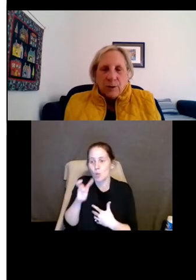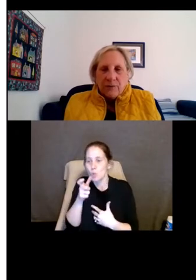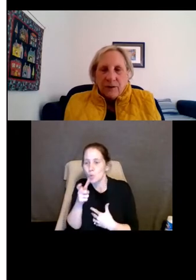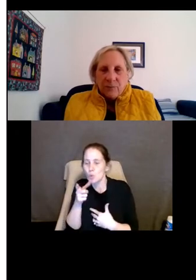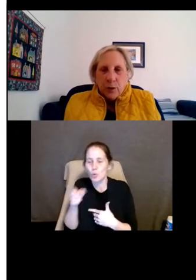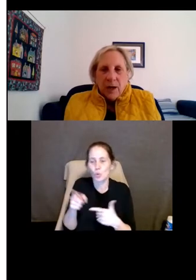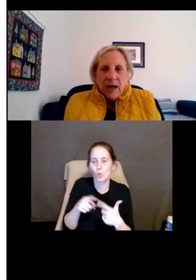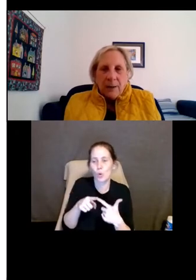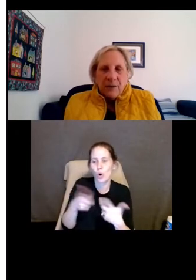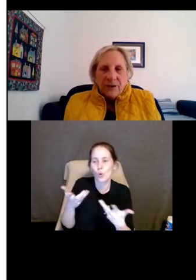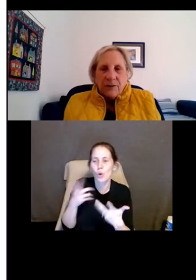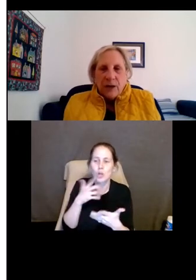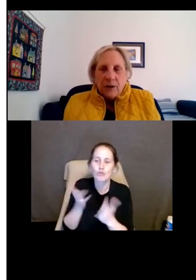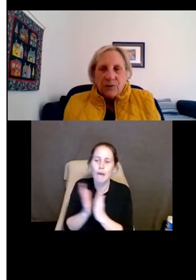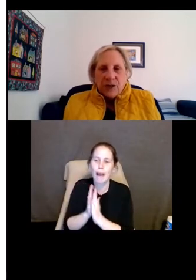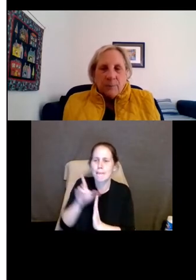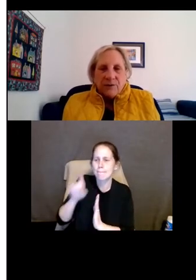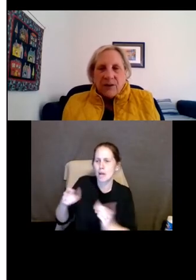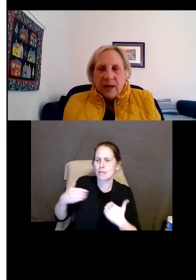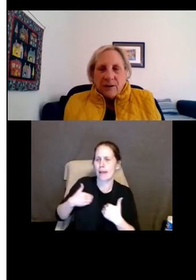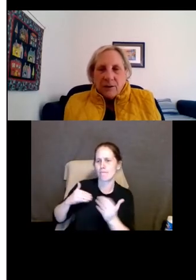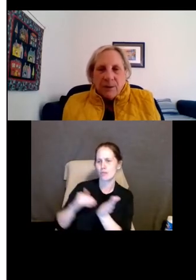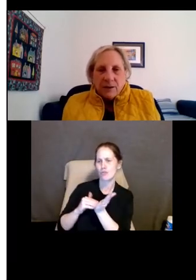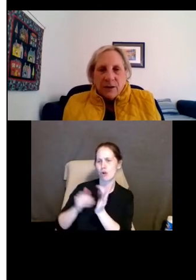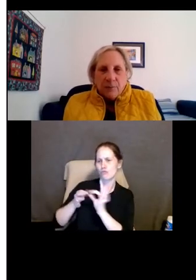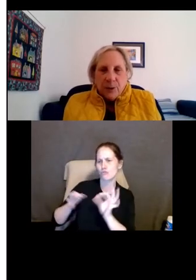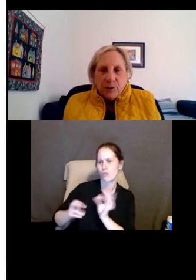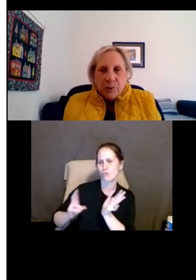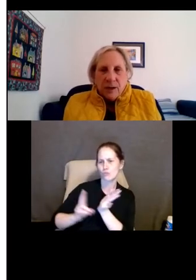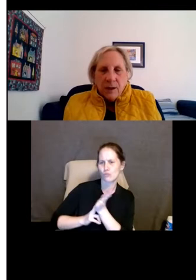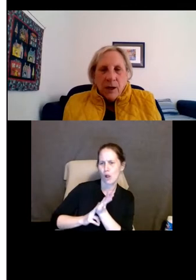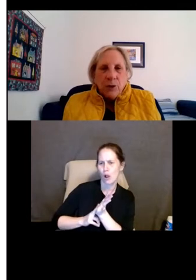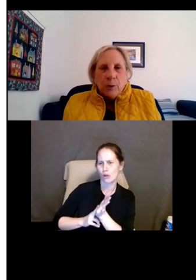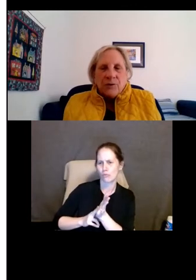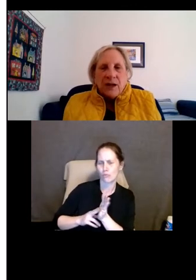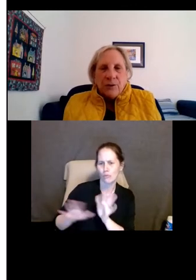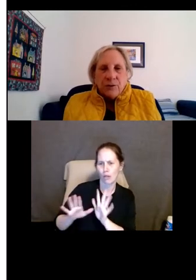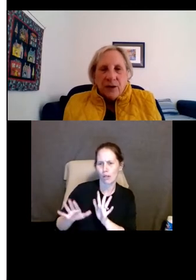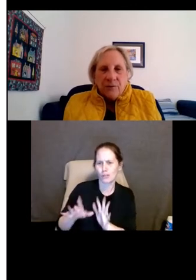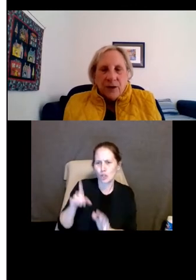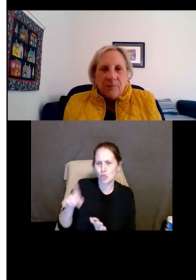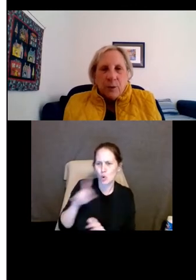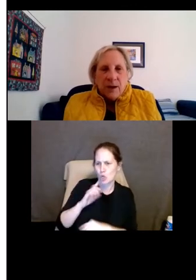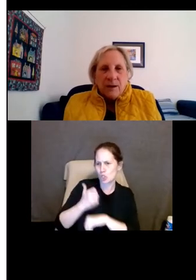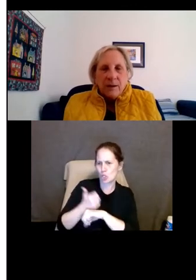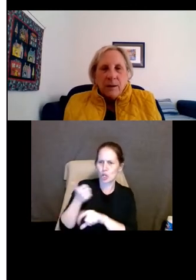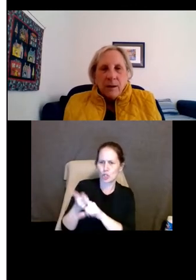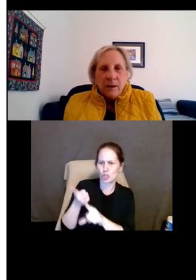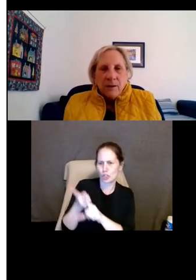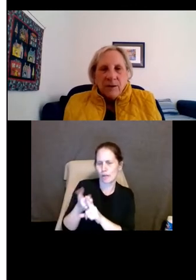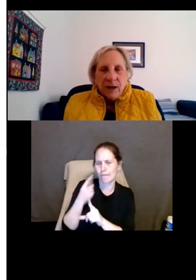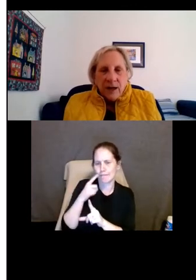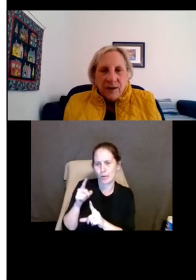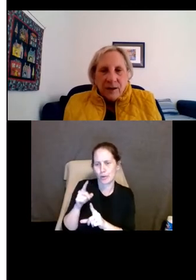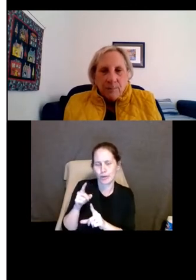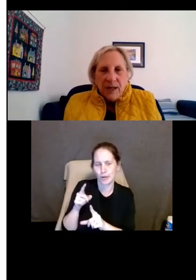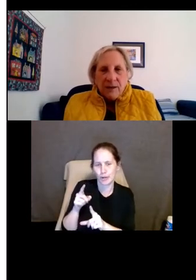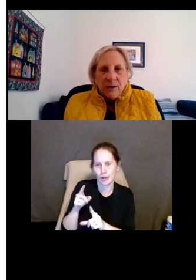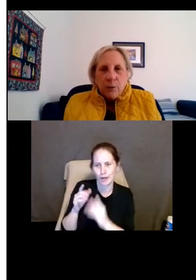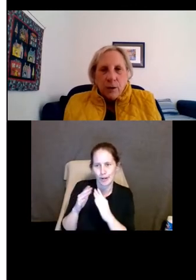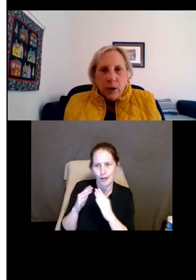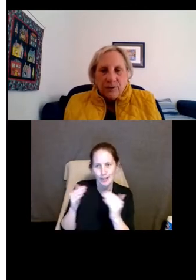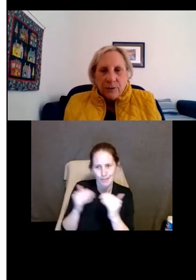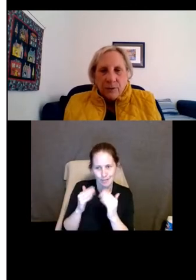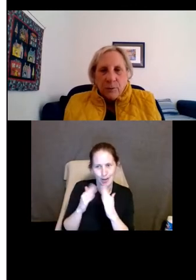you're asking for, I must have a doctor's statement signed under penalty of perjury. You are setting yourself up for a fair housing